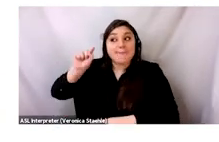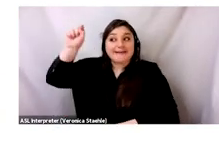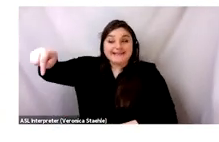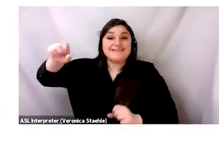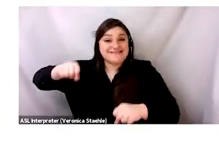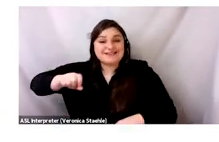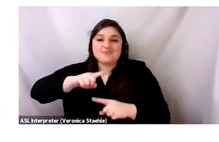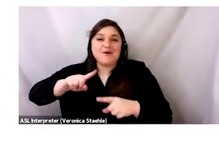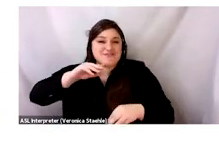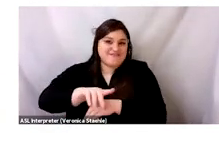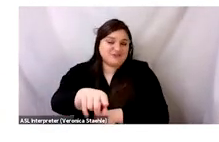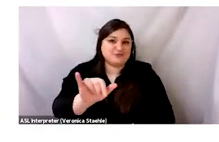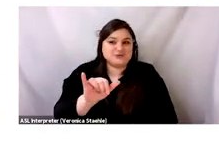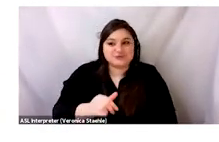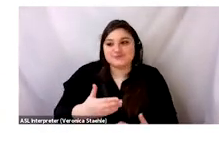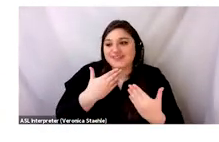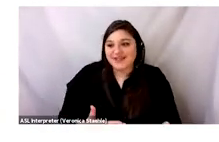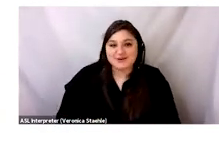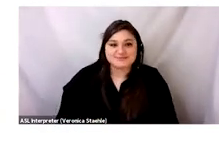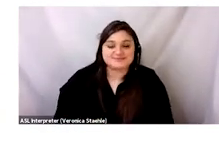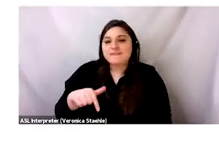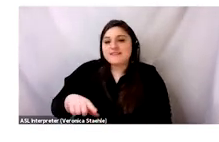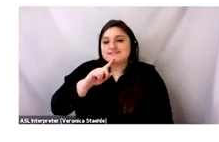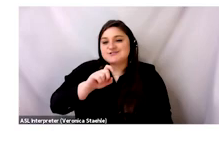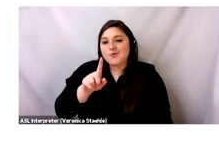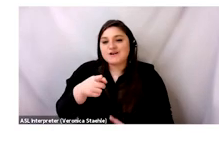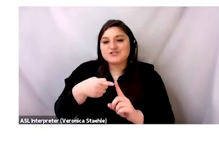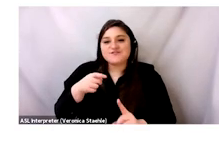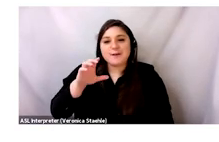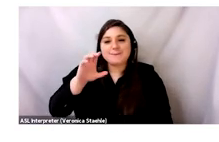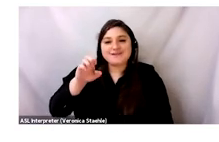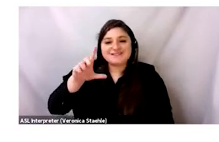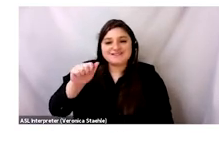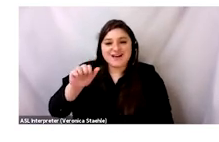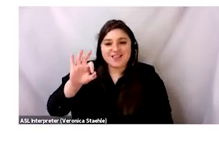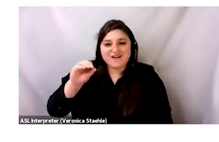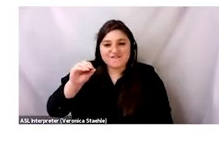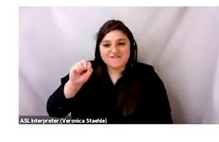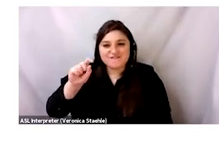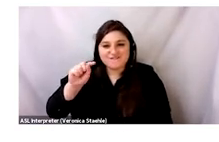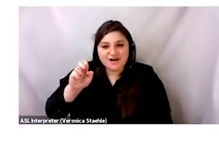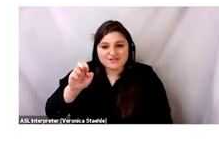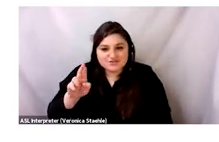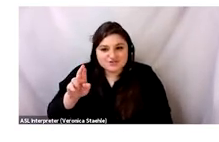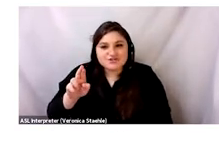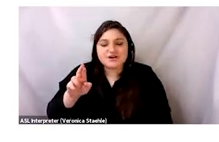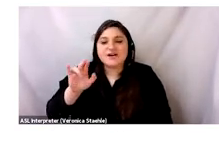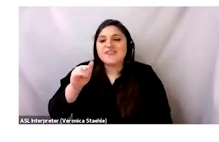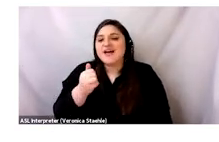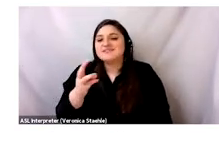issue. It's connected to us all. Thank you. Okay. This is a question from Sella Foster